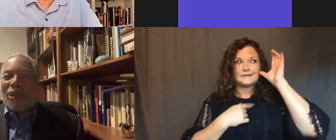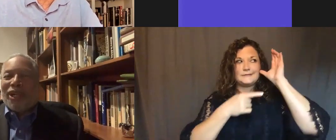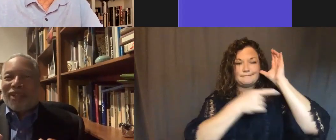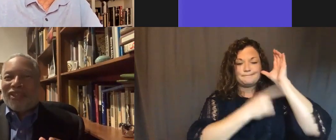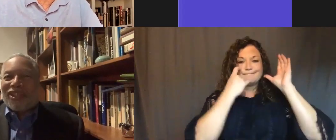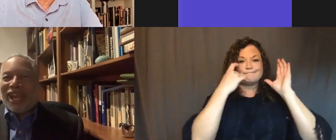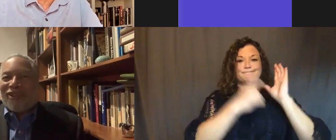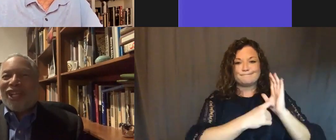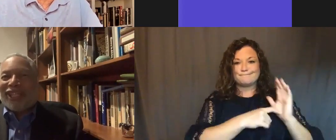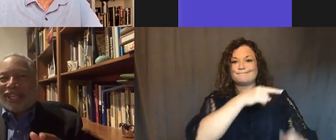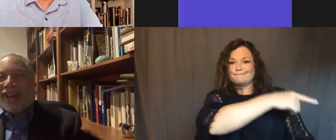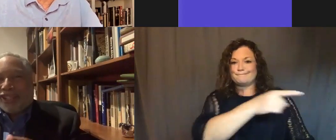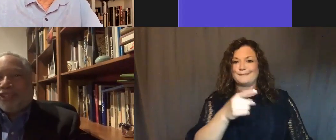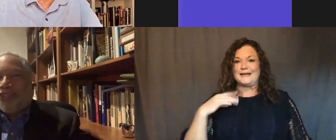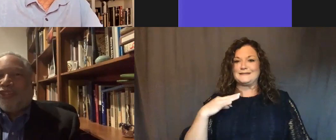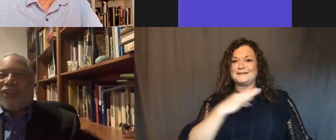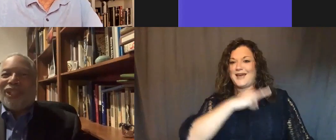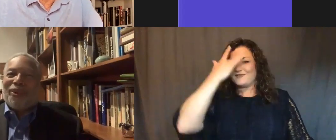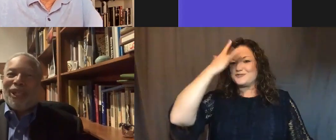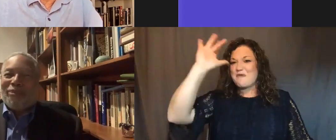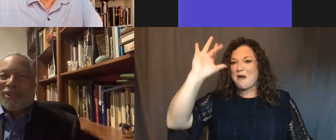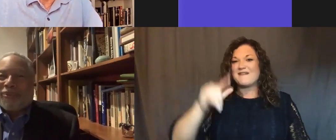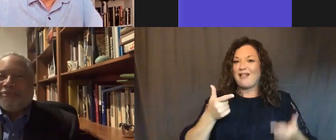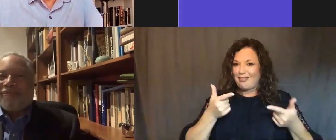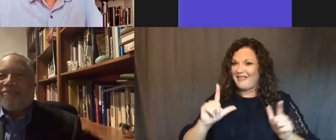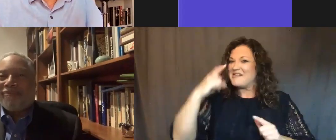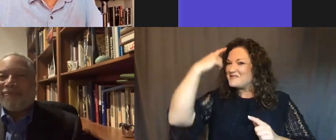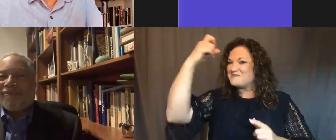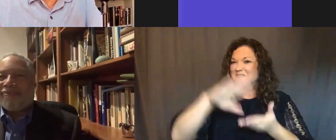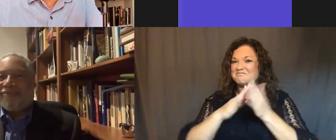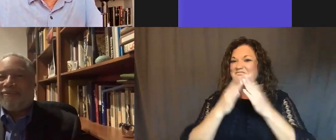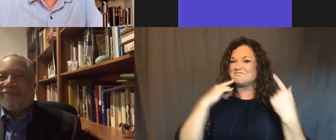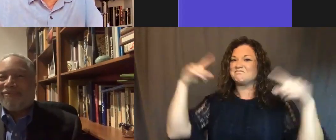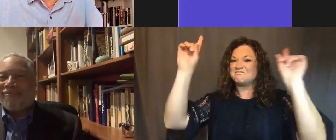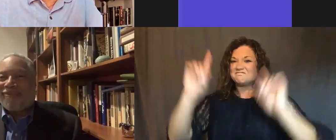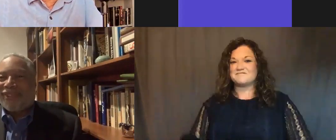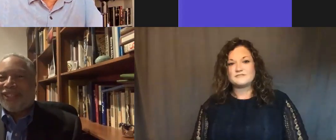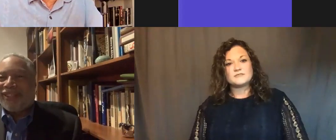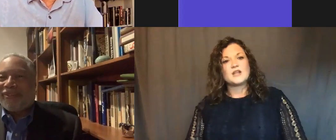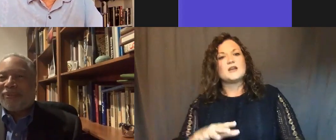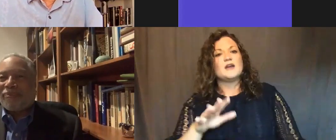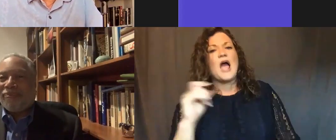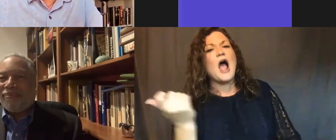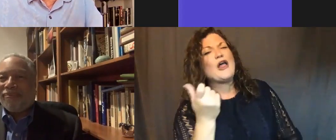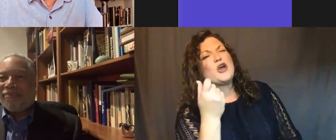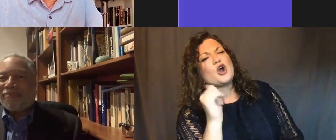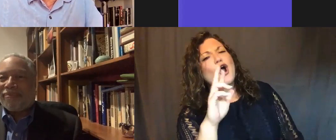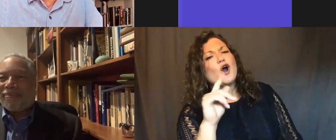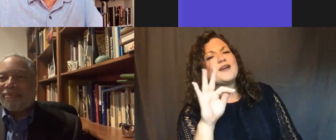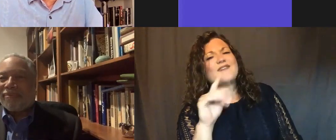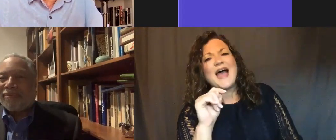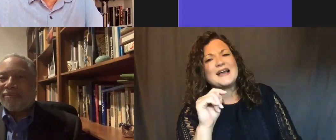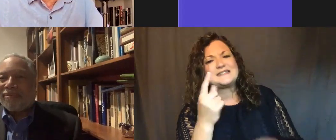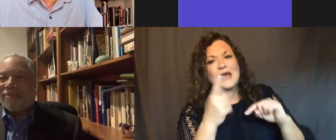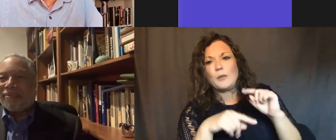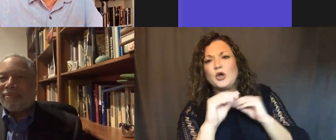was the smartness of the staff that allowed us to fulfill these dreams. There were a couple of other artifacts that couldn't have been put